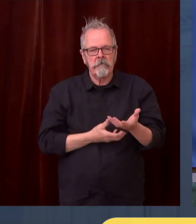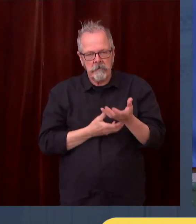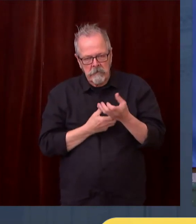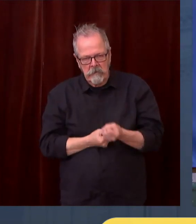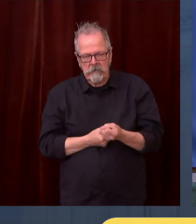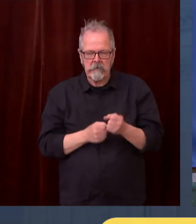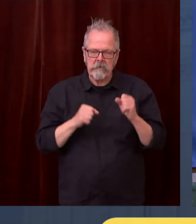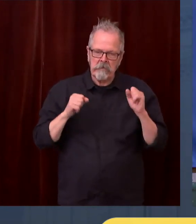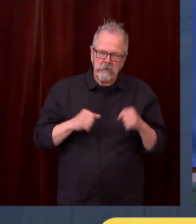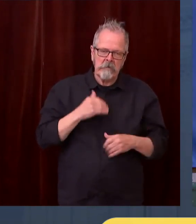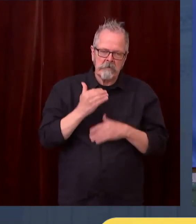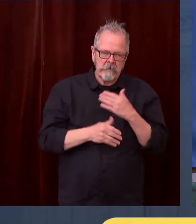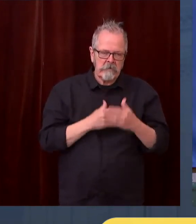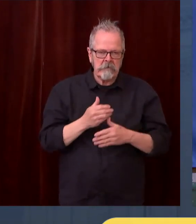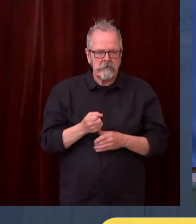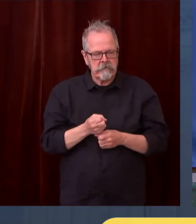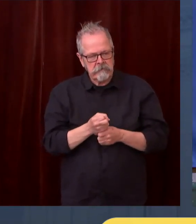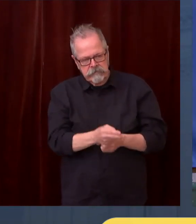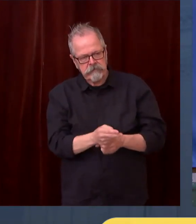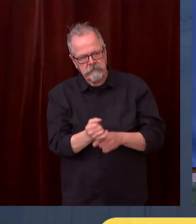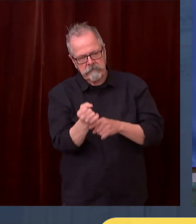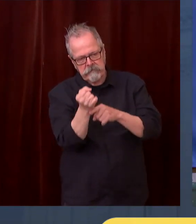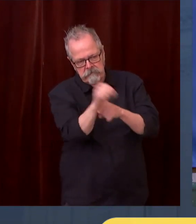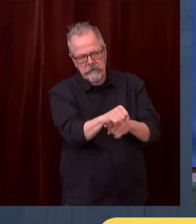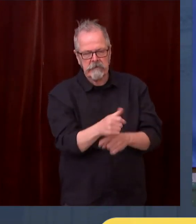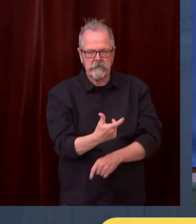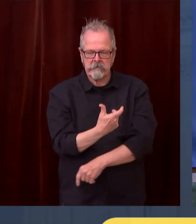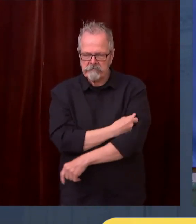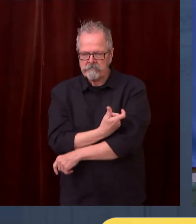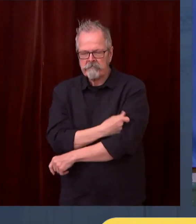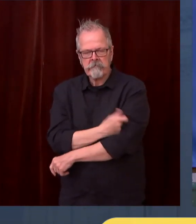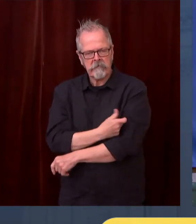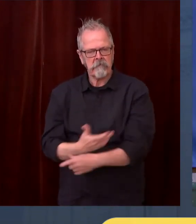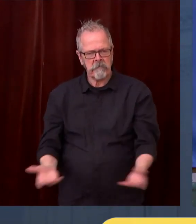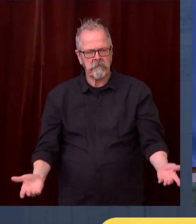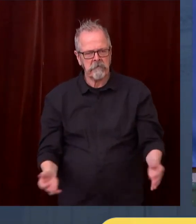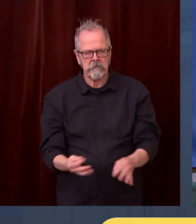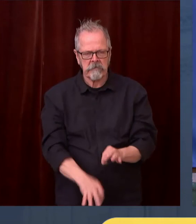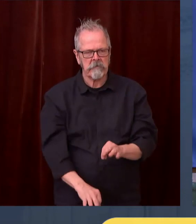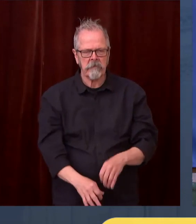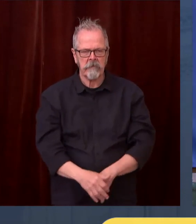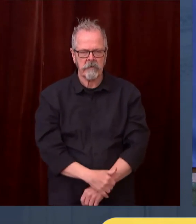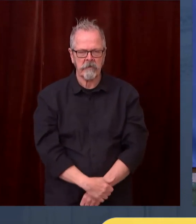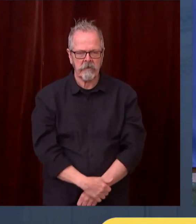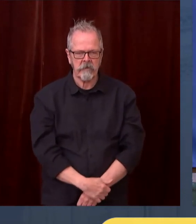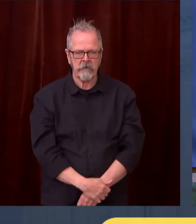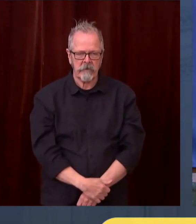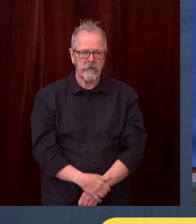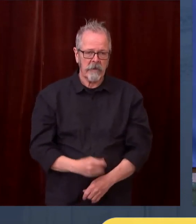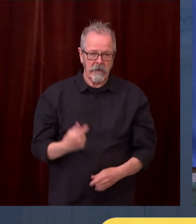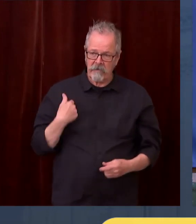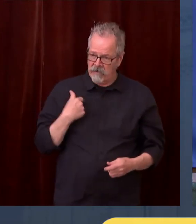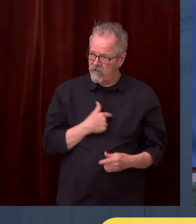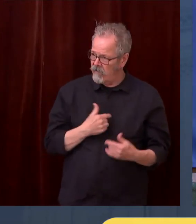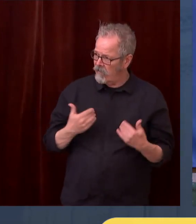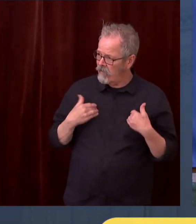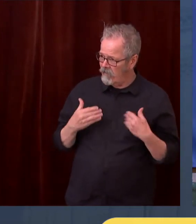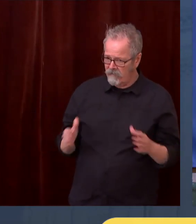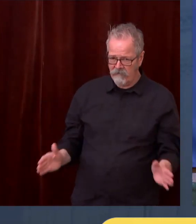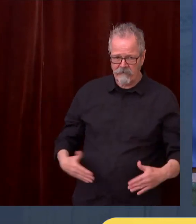vaccine that can also make this a very worthwhile endeavor. However, this does not have to be a permanent situation in our communities.